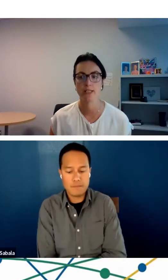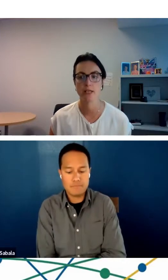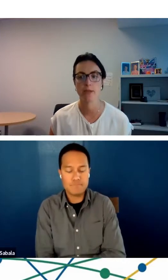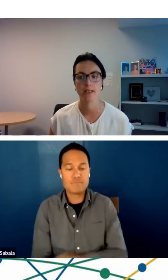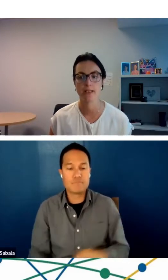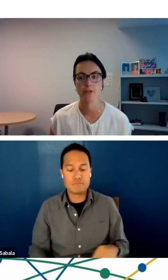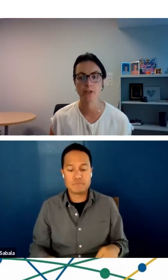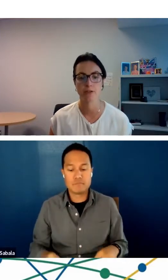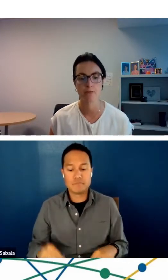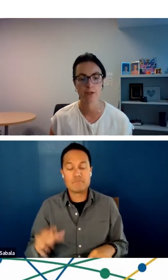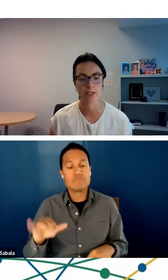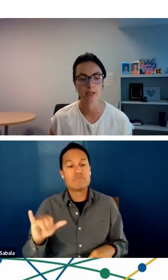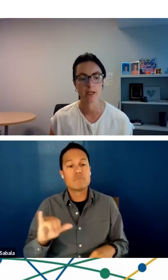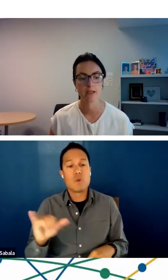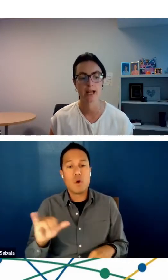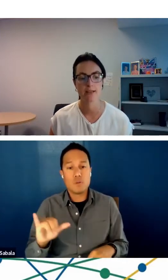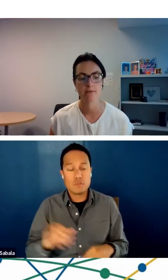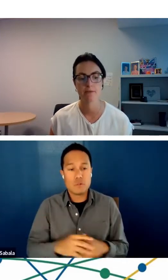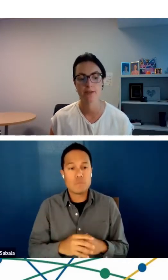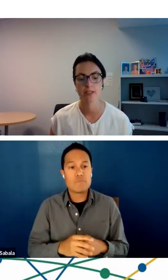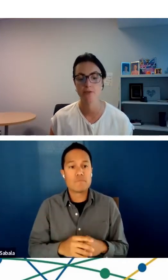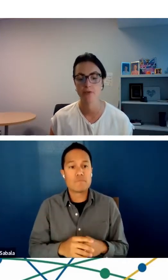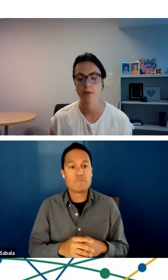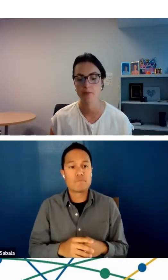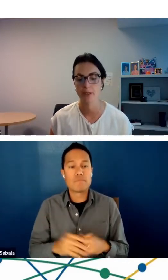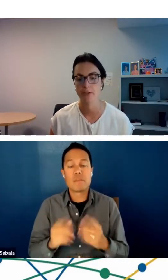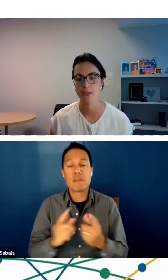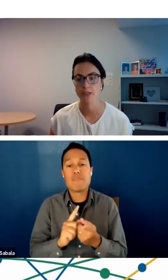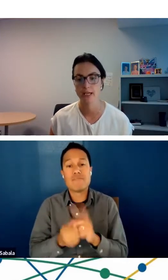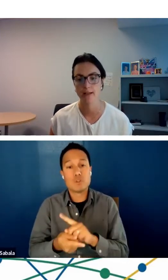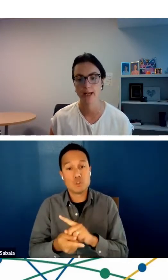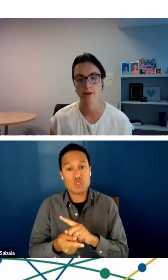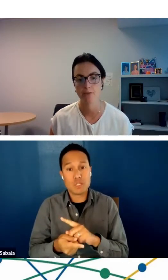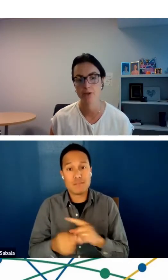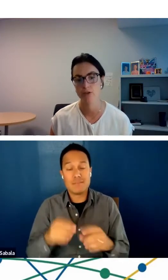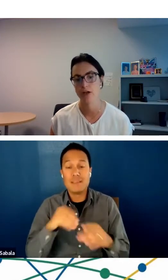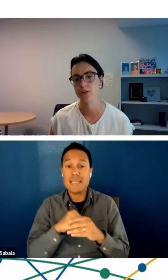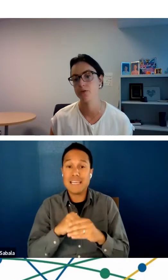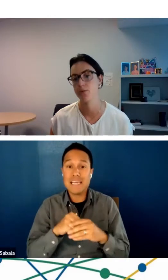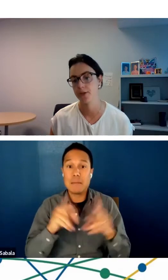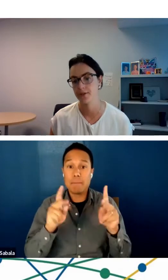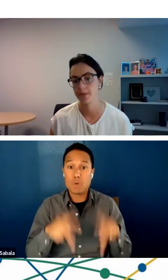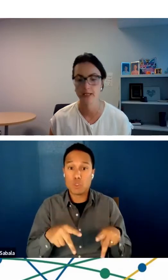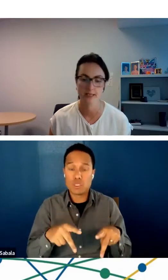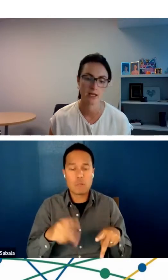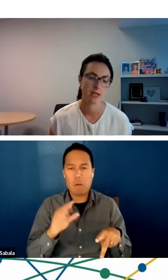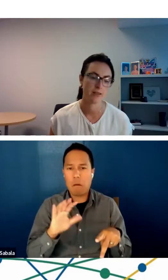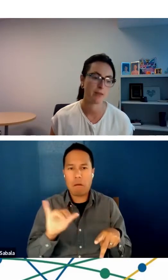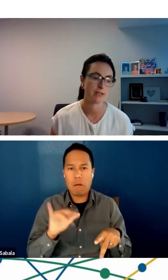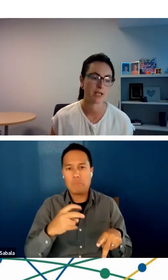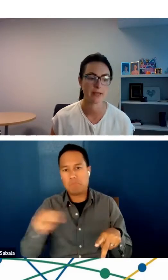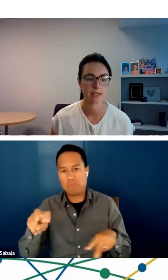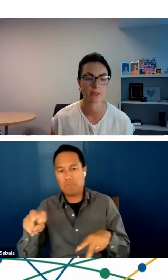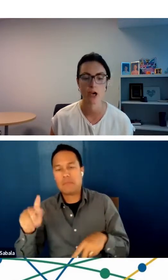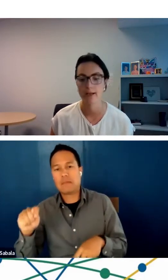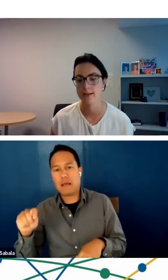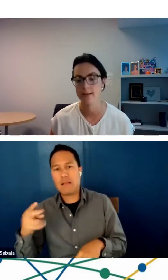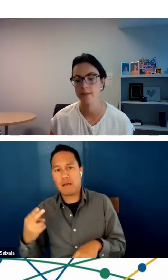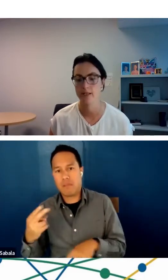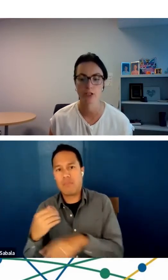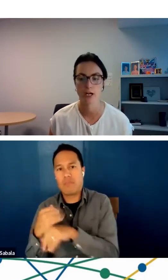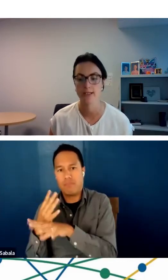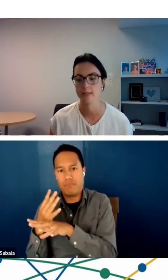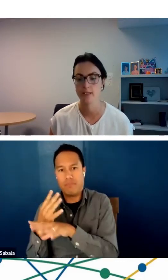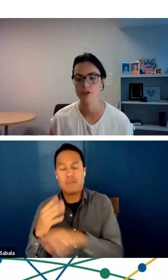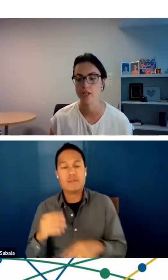do is the ability to convert lots of the visits from in-person to telehealth, which is also important because the pandemic has taught